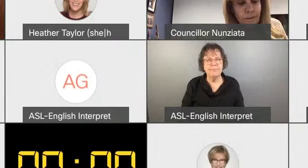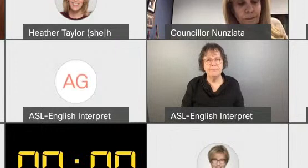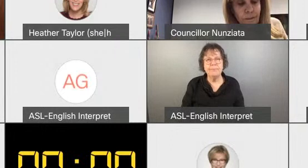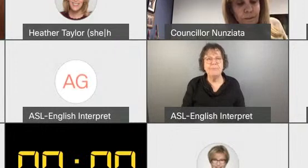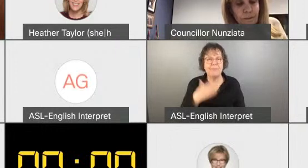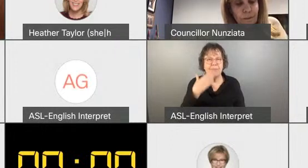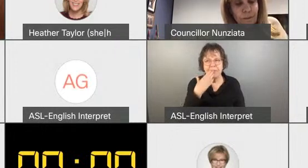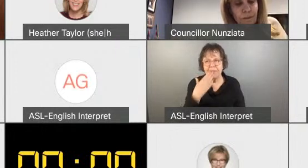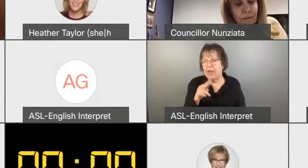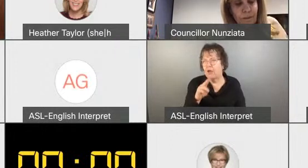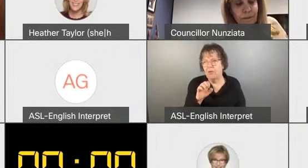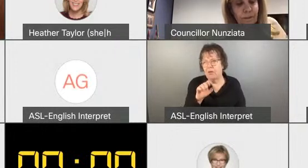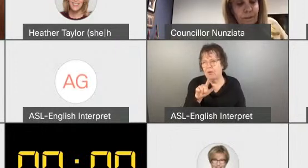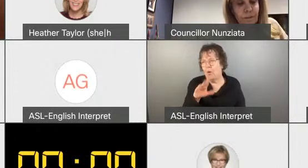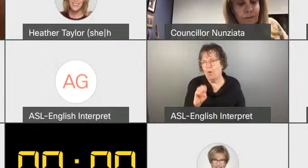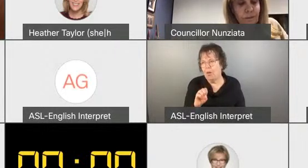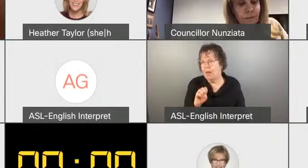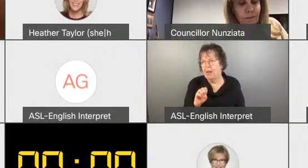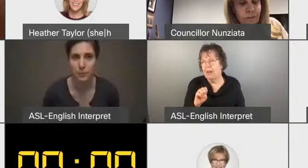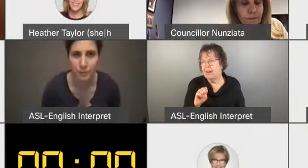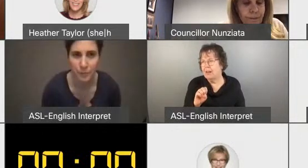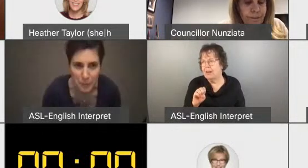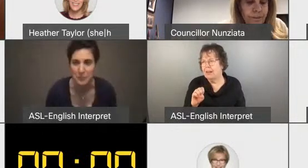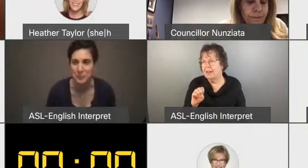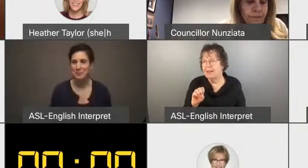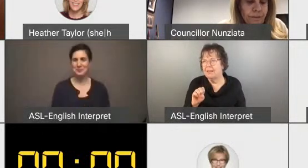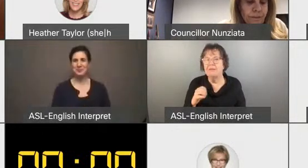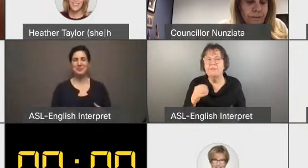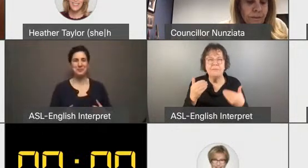Next is Lorna Weekend. Lorna, welcome.